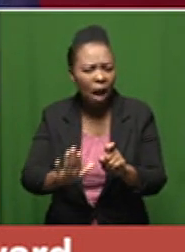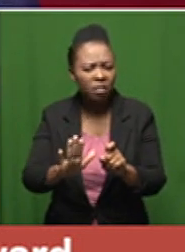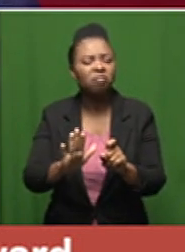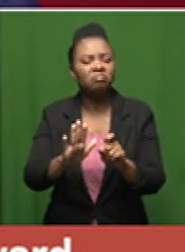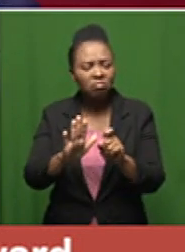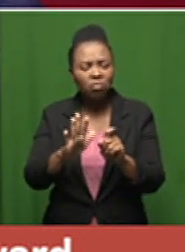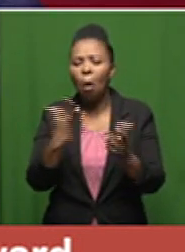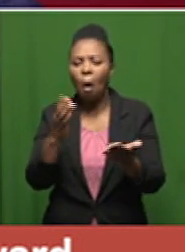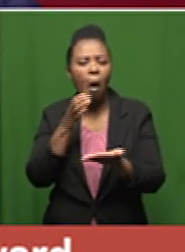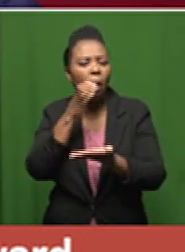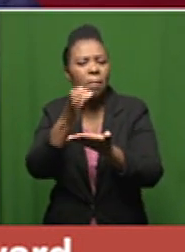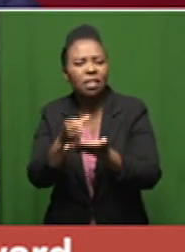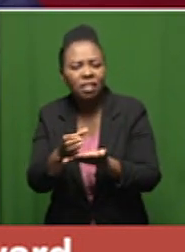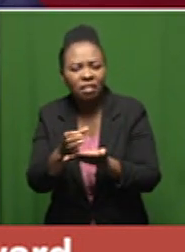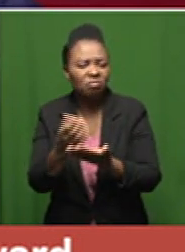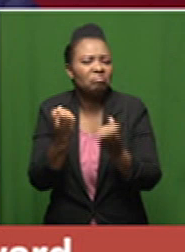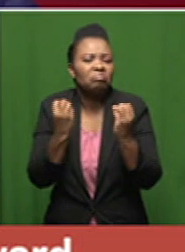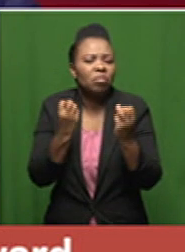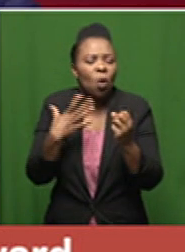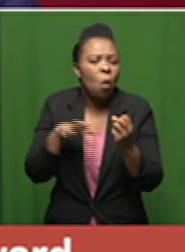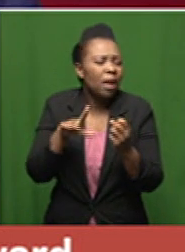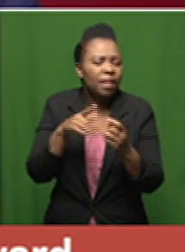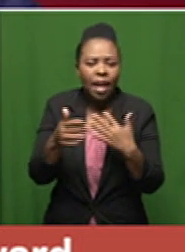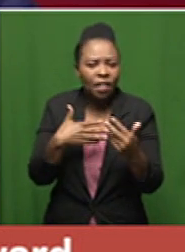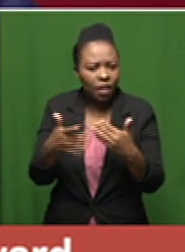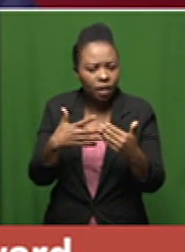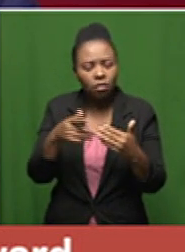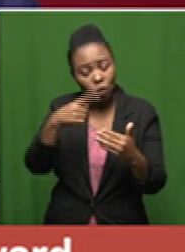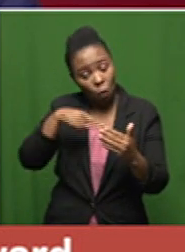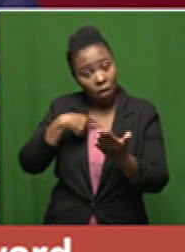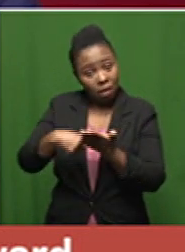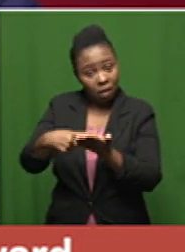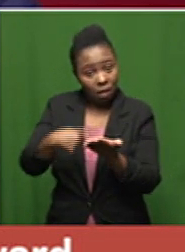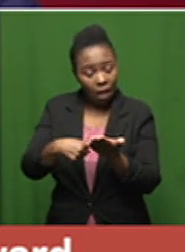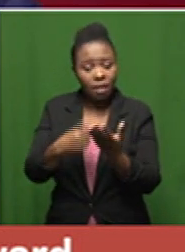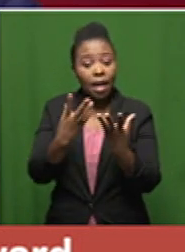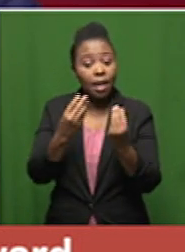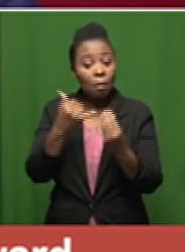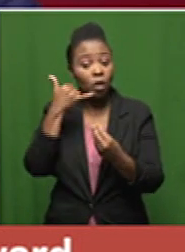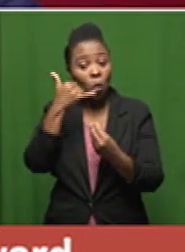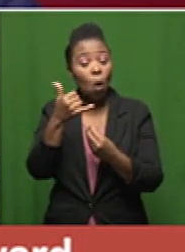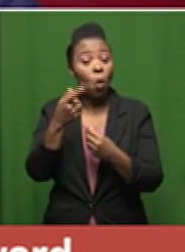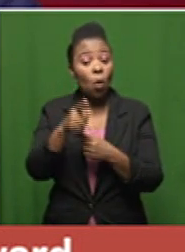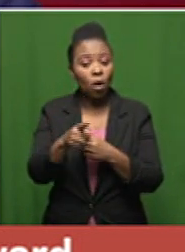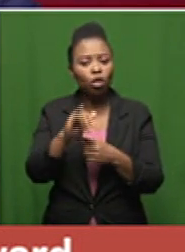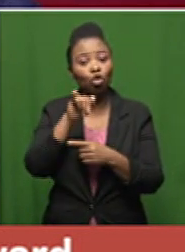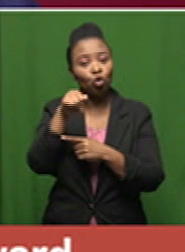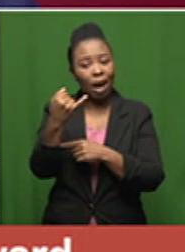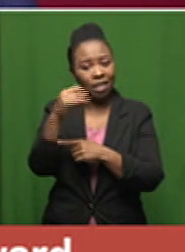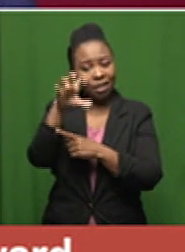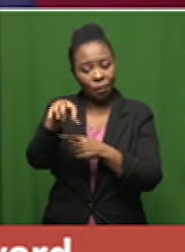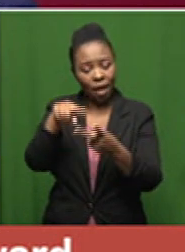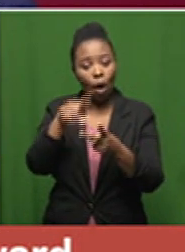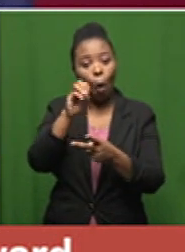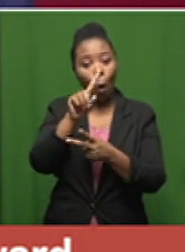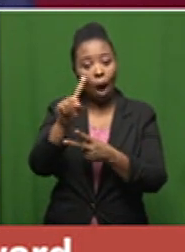you just want to comment on some of the things that you hear and we'll be discussing the number to call is johannesburg 011